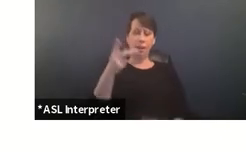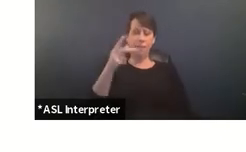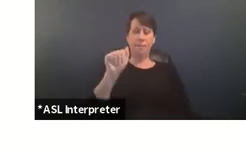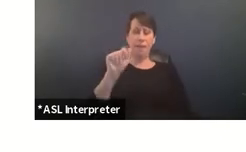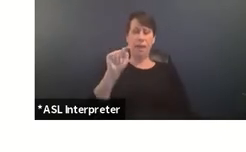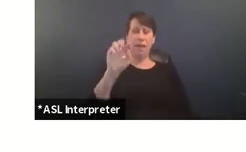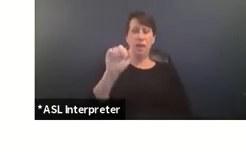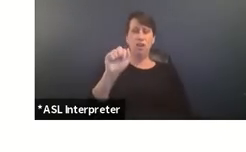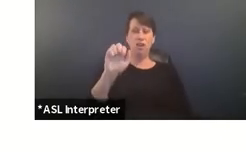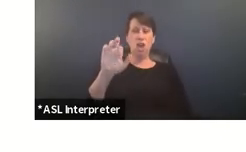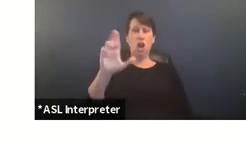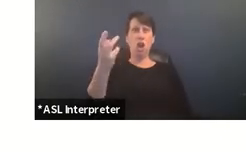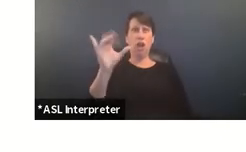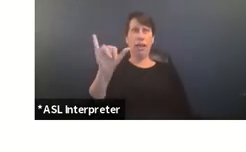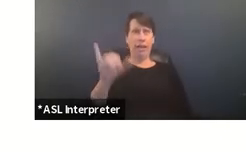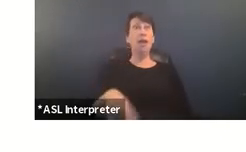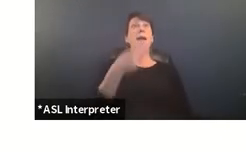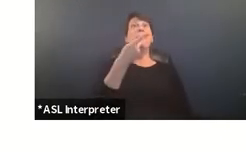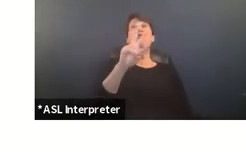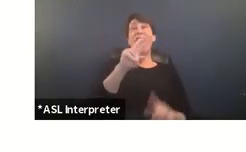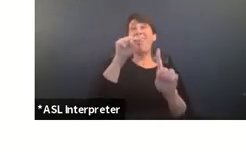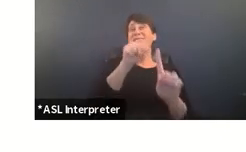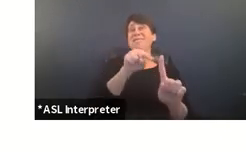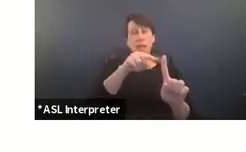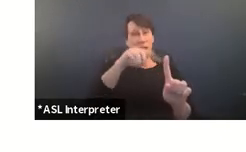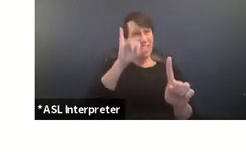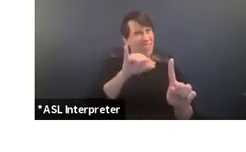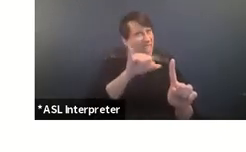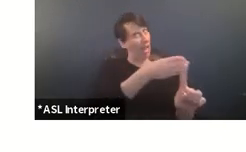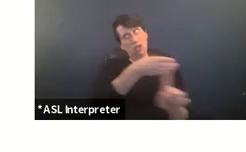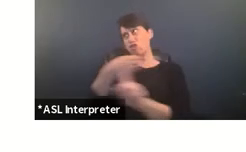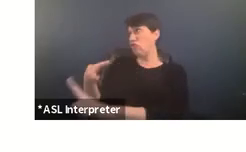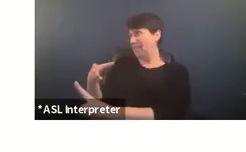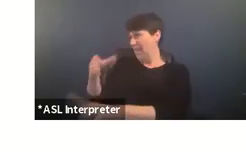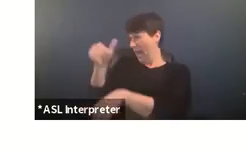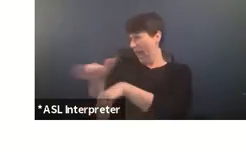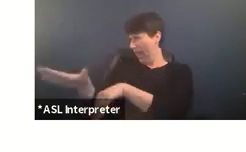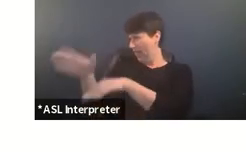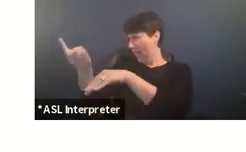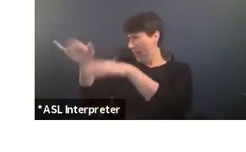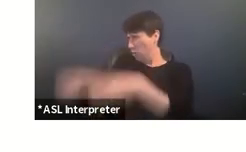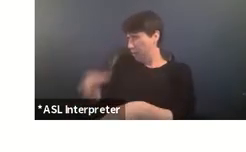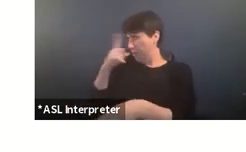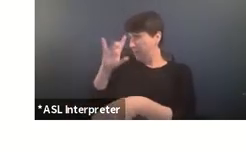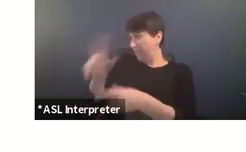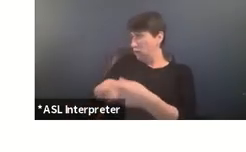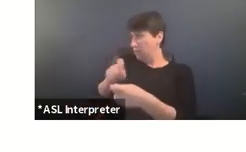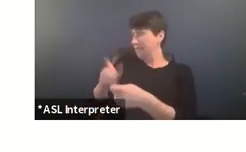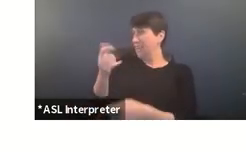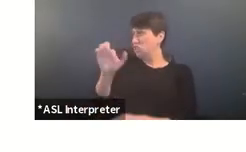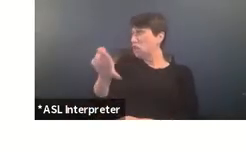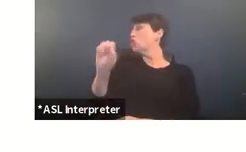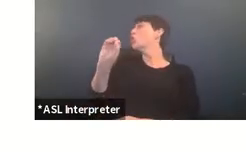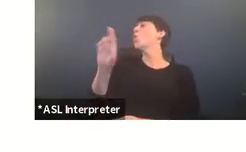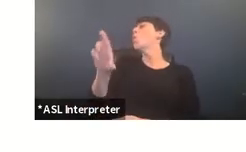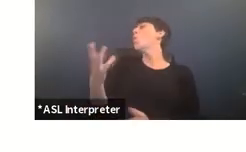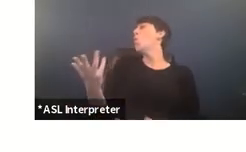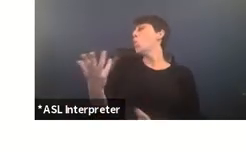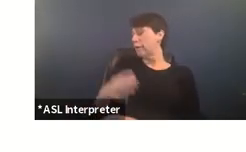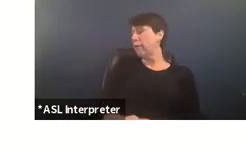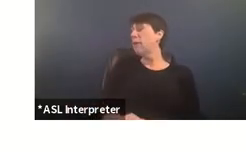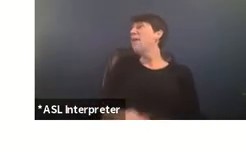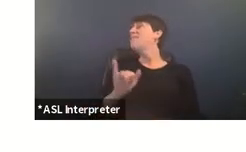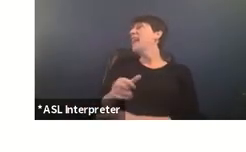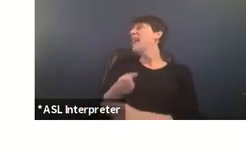or patriarchal violence is violence that is directed at a person because of their particular gender or that